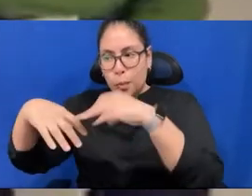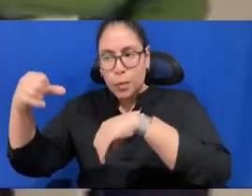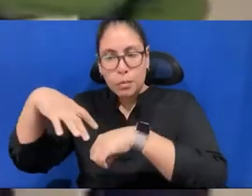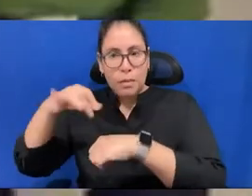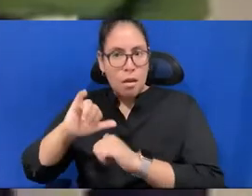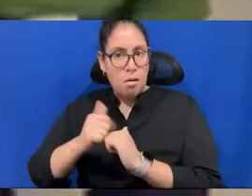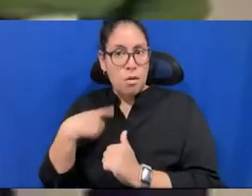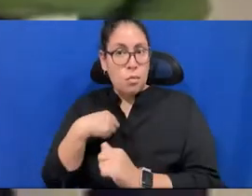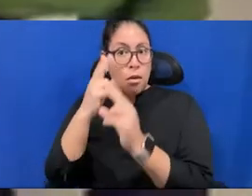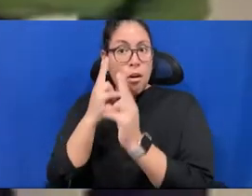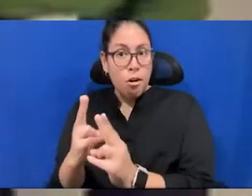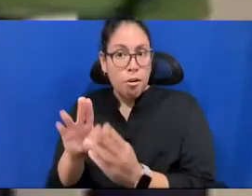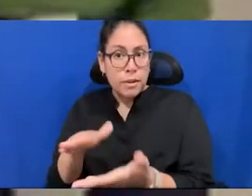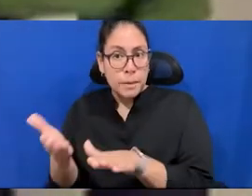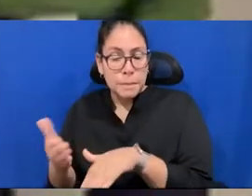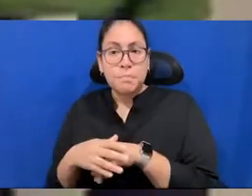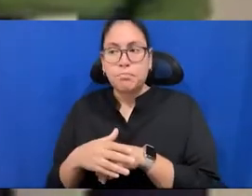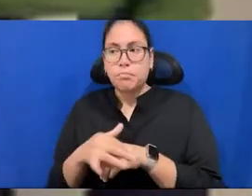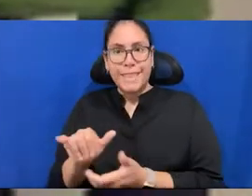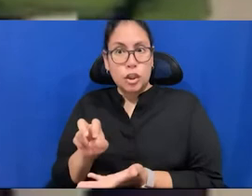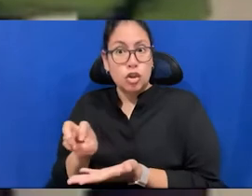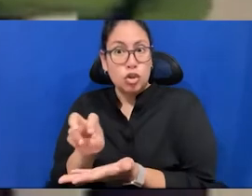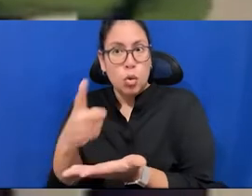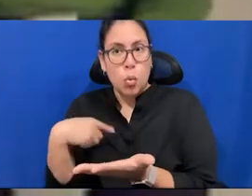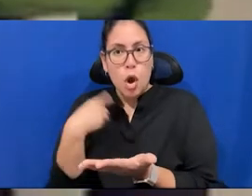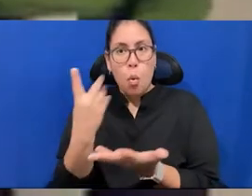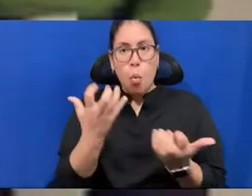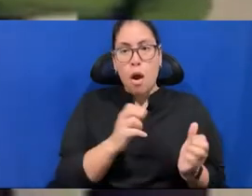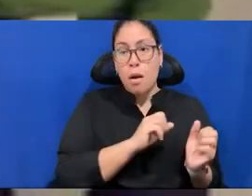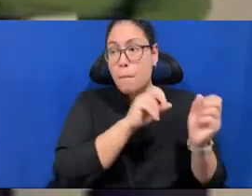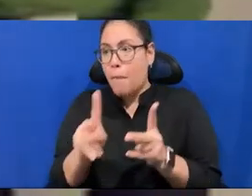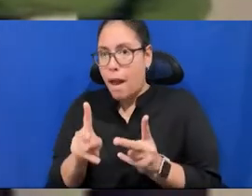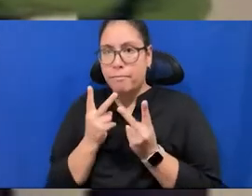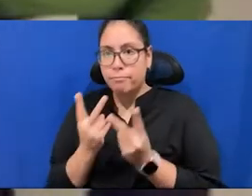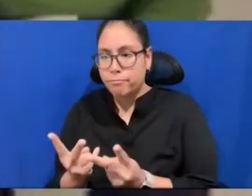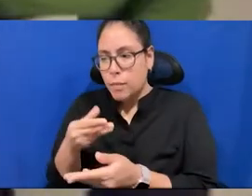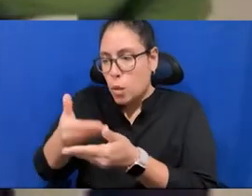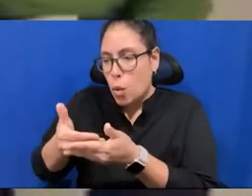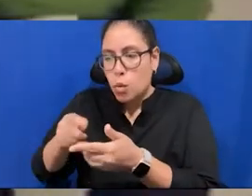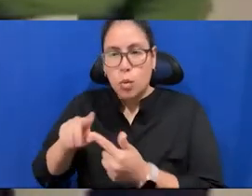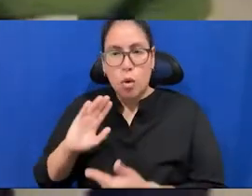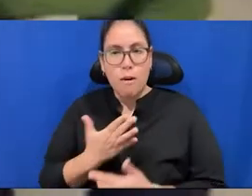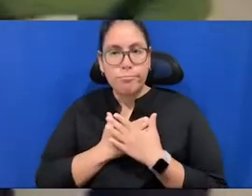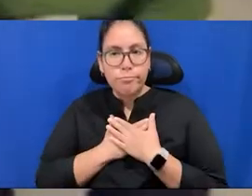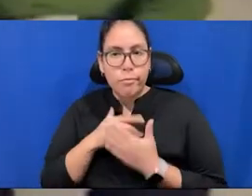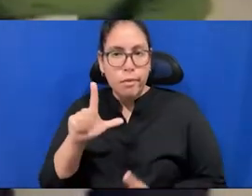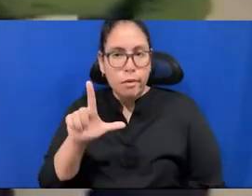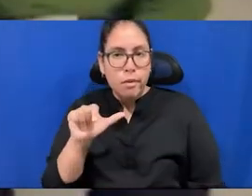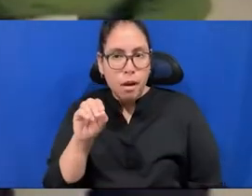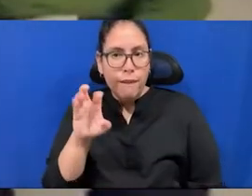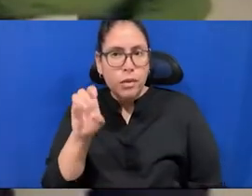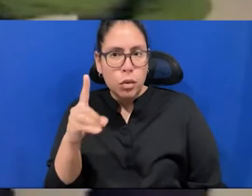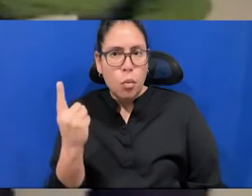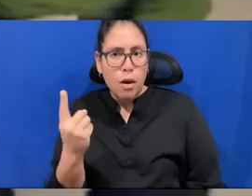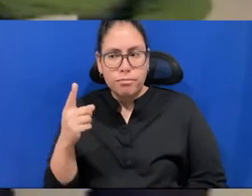will always wanted to come back to be close to their loved ones, to the people who were dead. And, and that love to be close to that people is